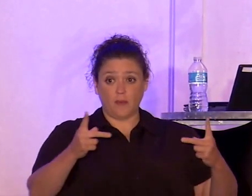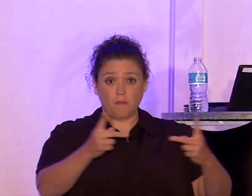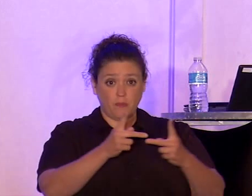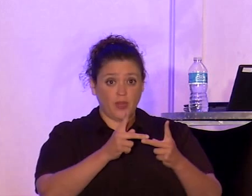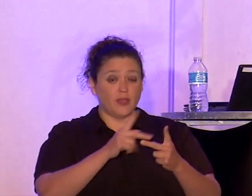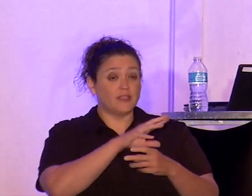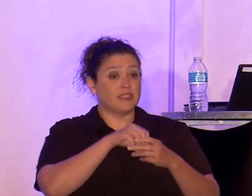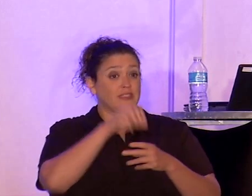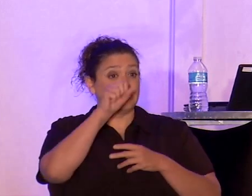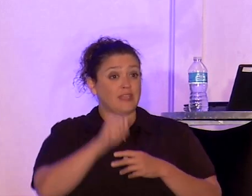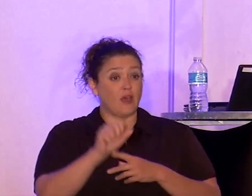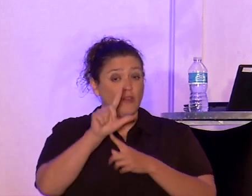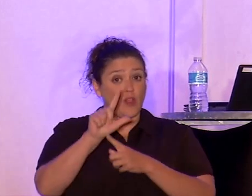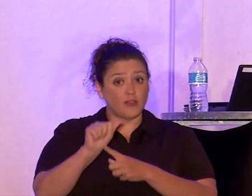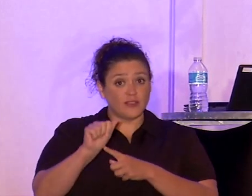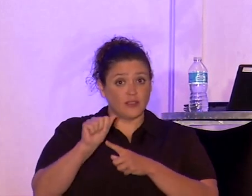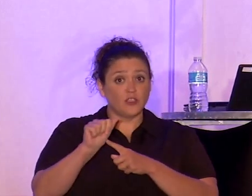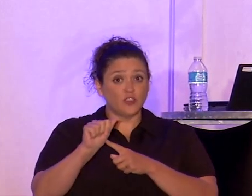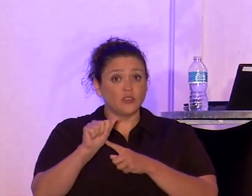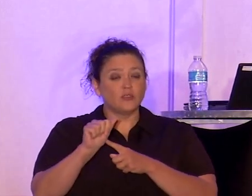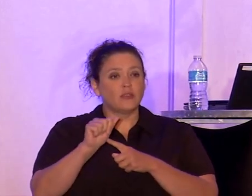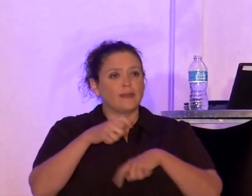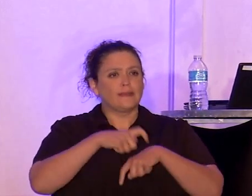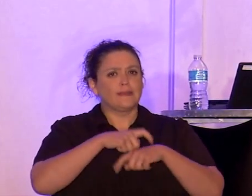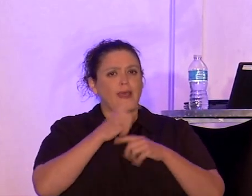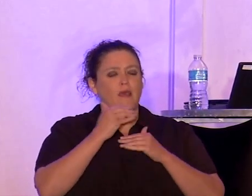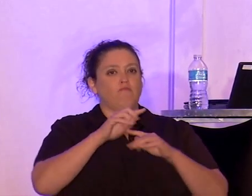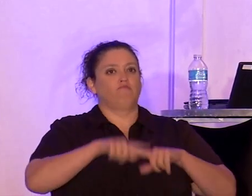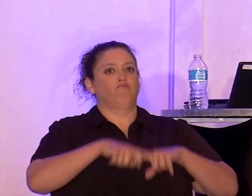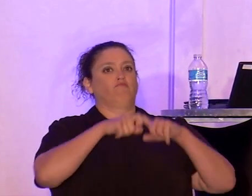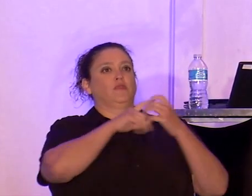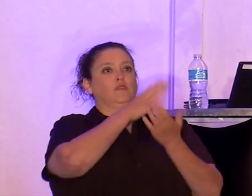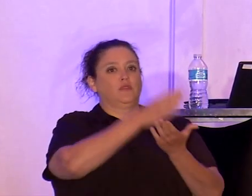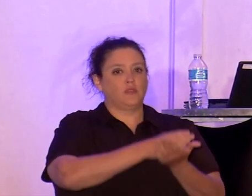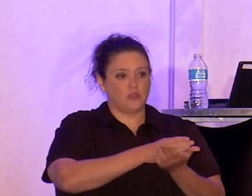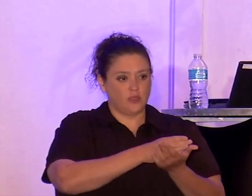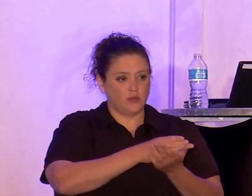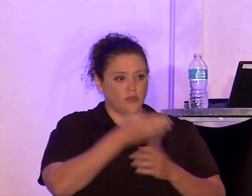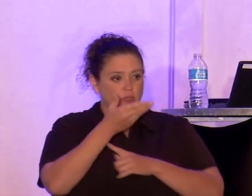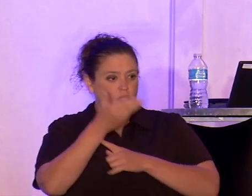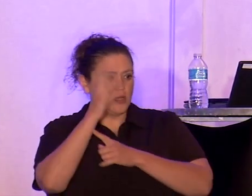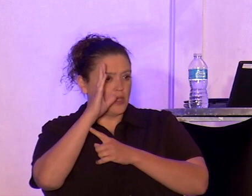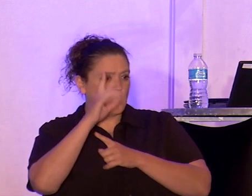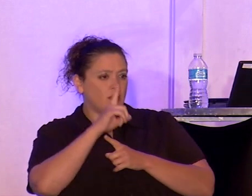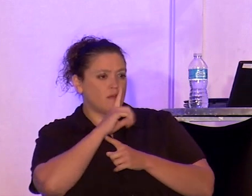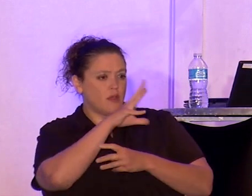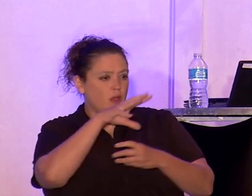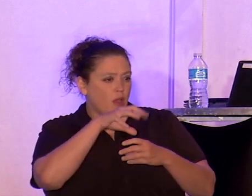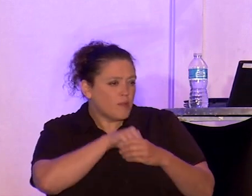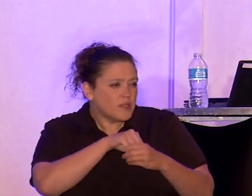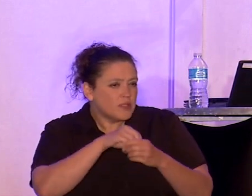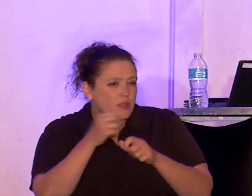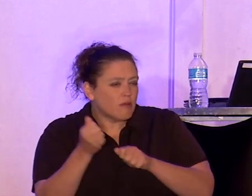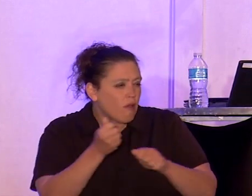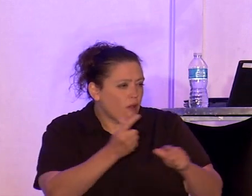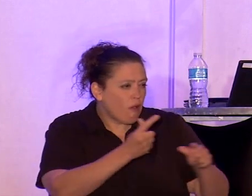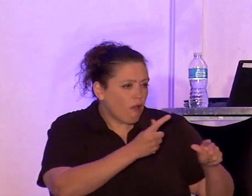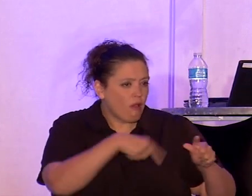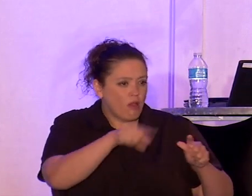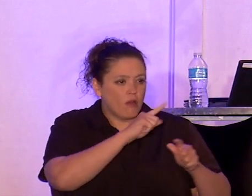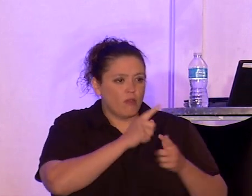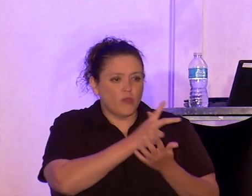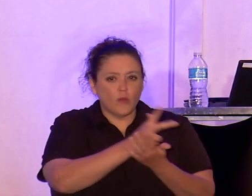in South Los Angeles, time is suspended, and God vibrates through the chassis of each parked car as the men